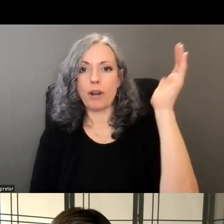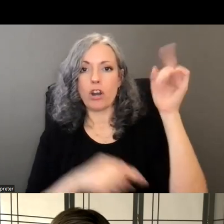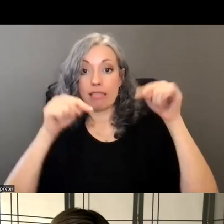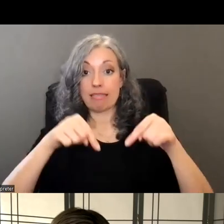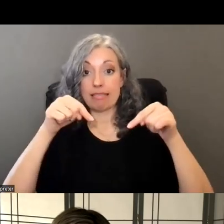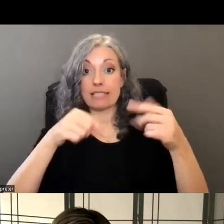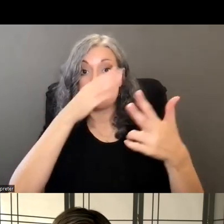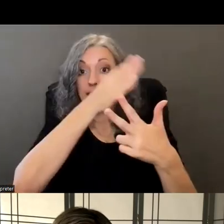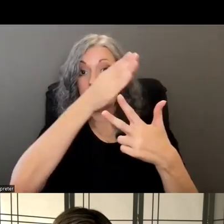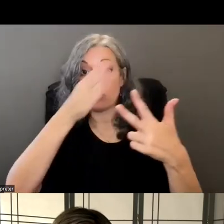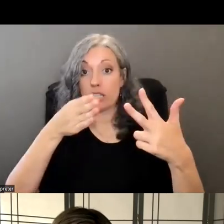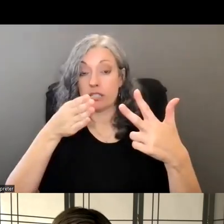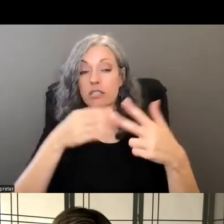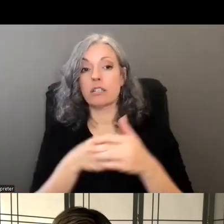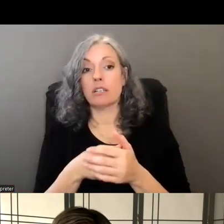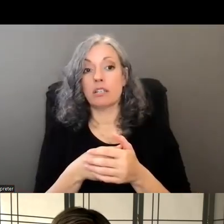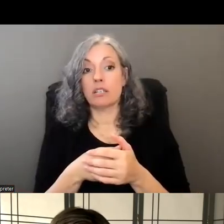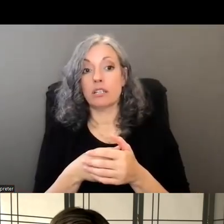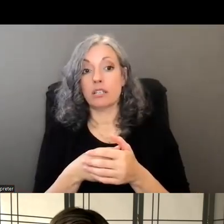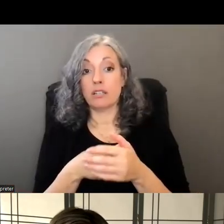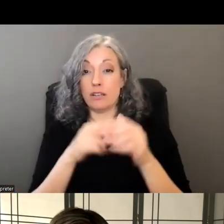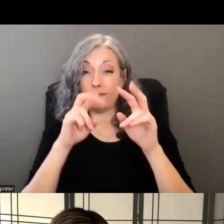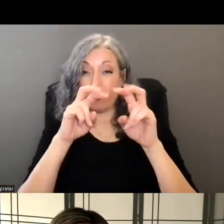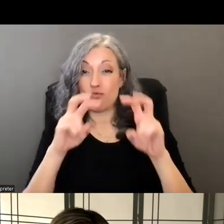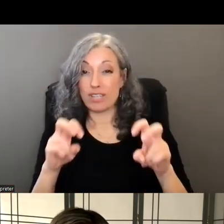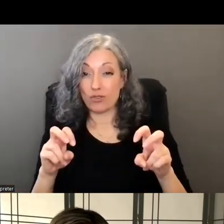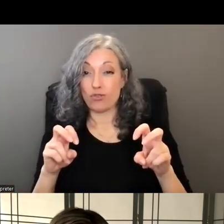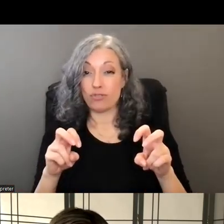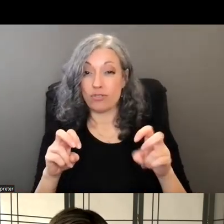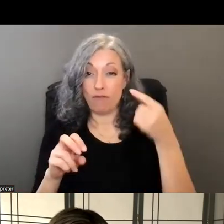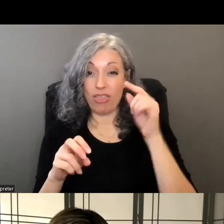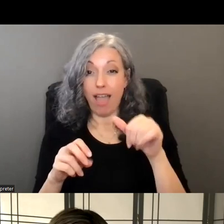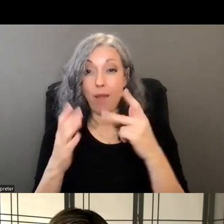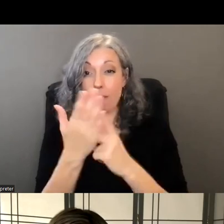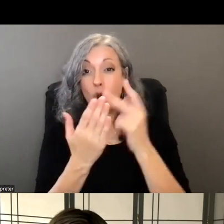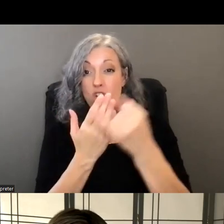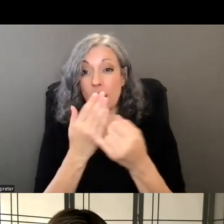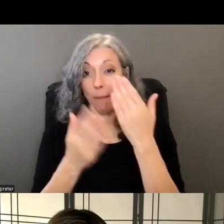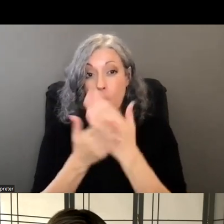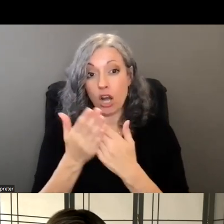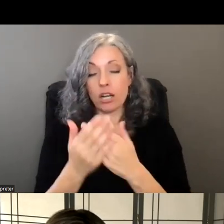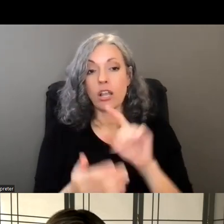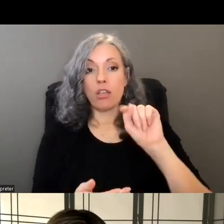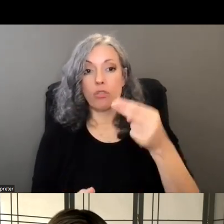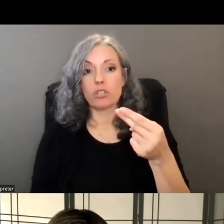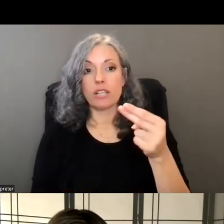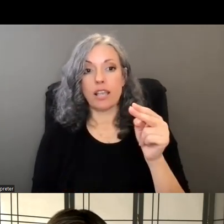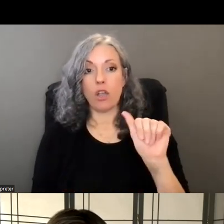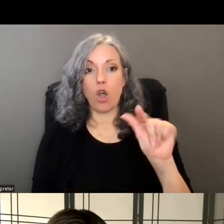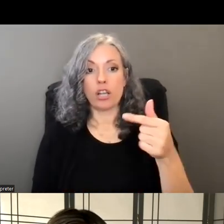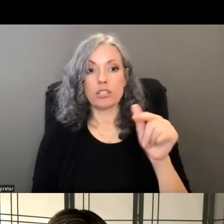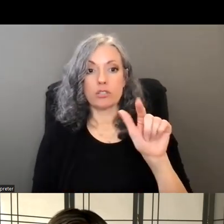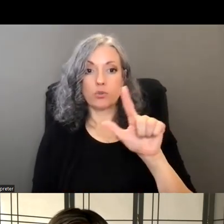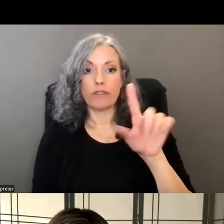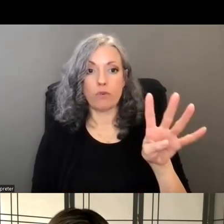which closes out again the research and discovery phase of the project is thursday august 24th from 12 to